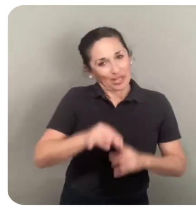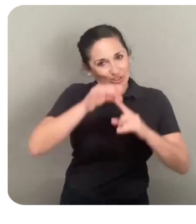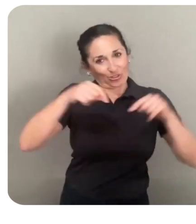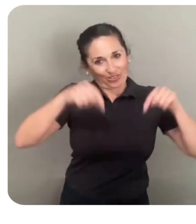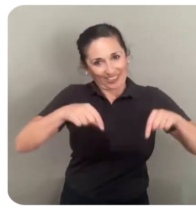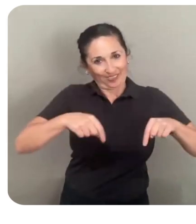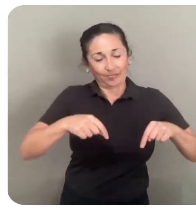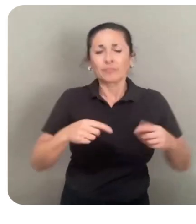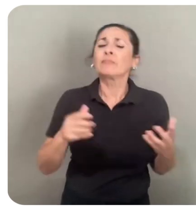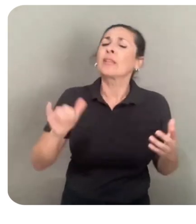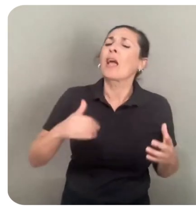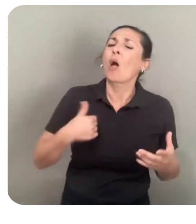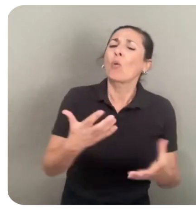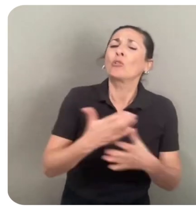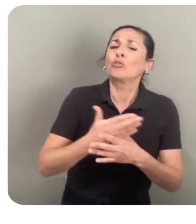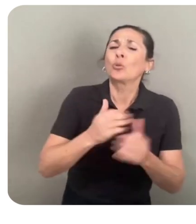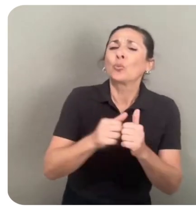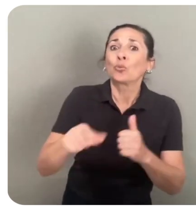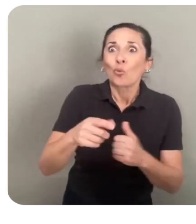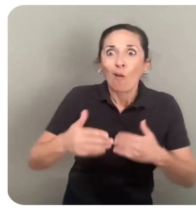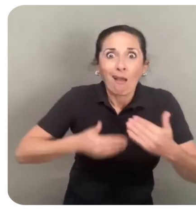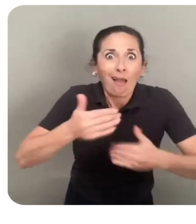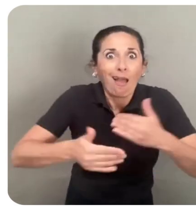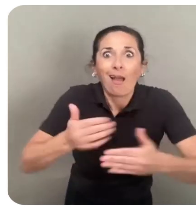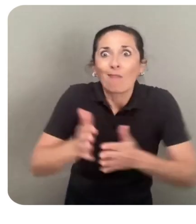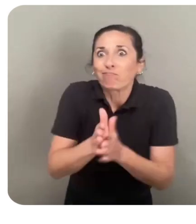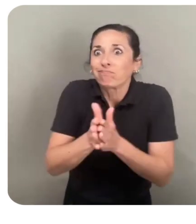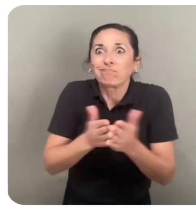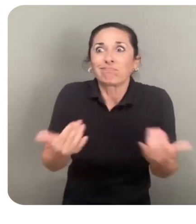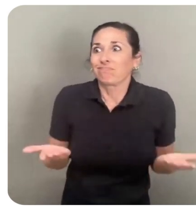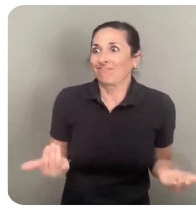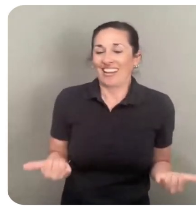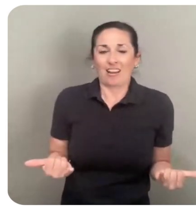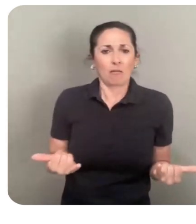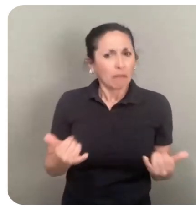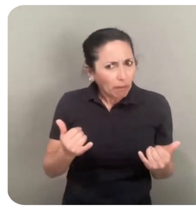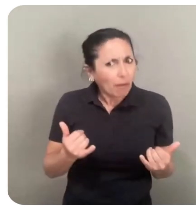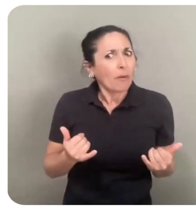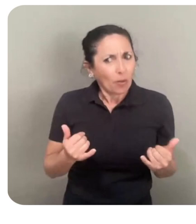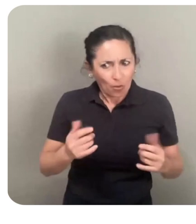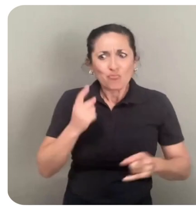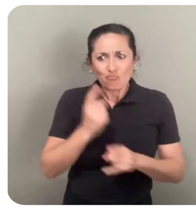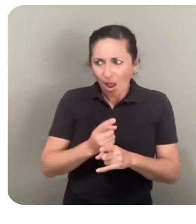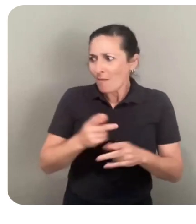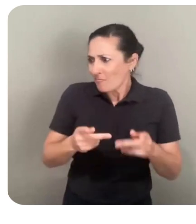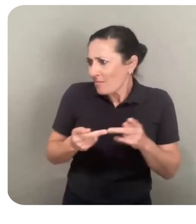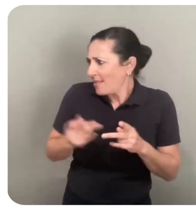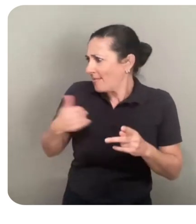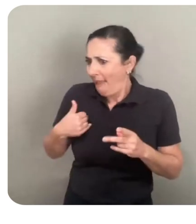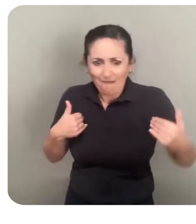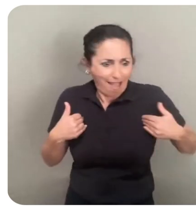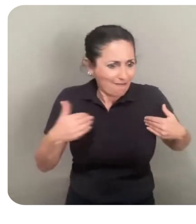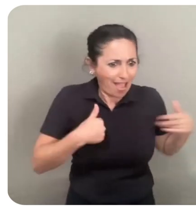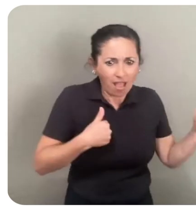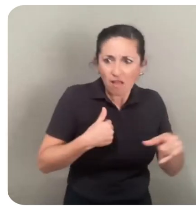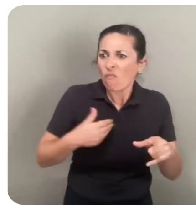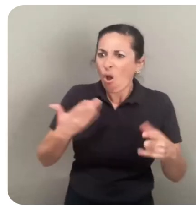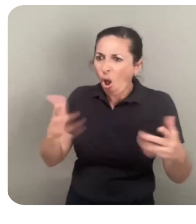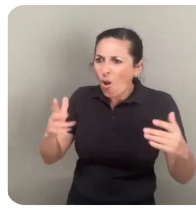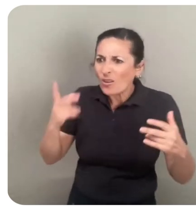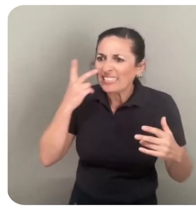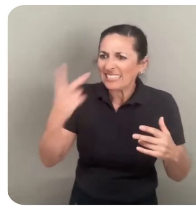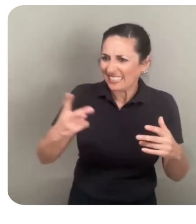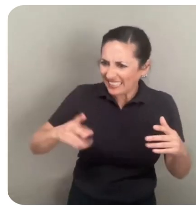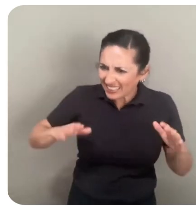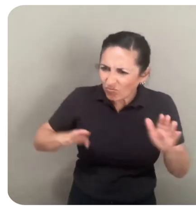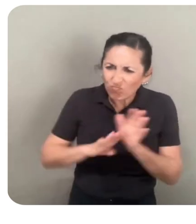to share today about the momentum we're seeing. The pieces are in the right place. Many types of developers are already showing traction at this new